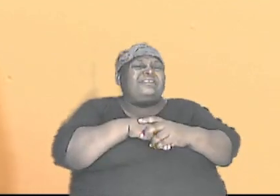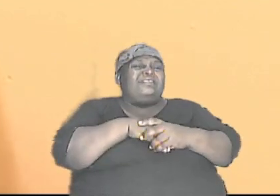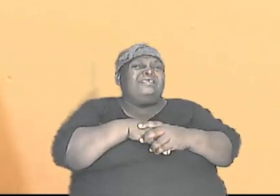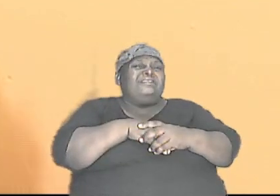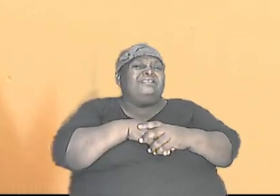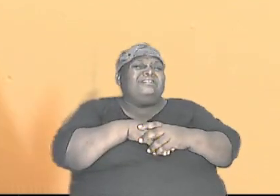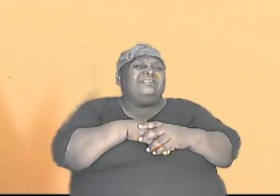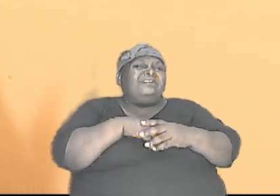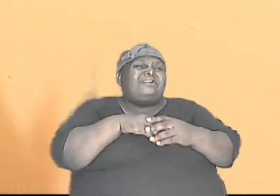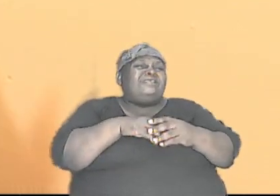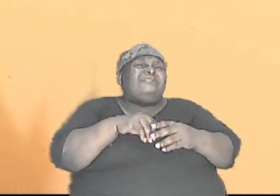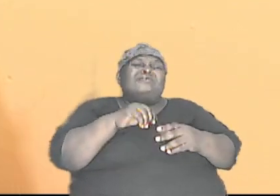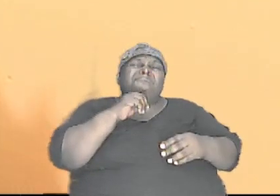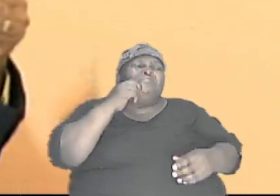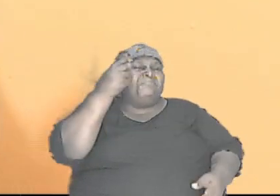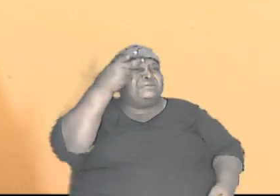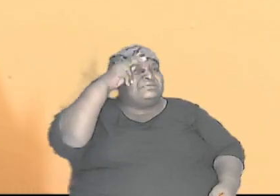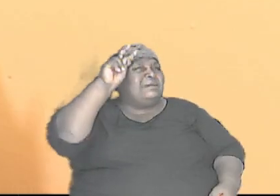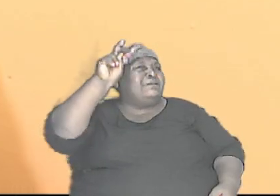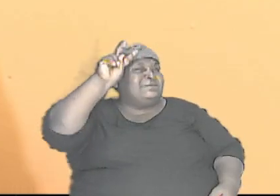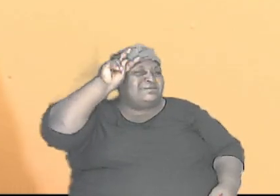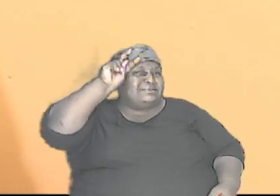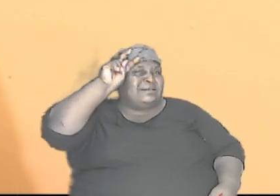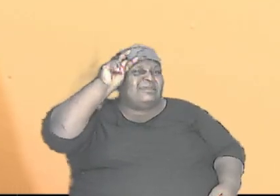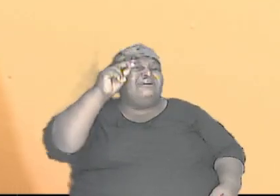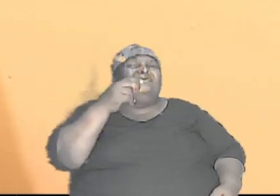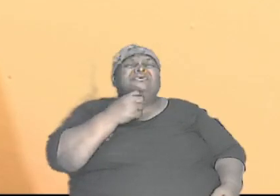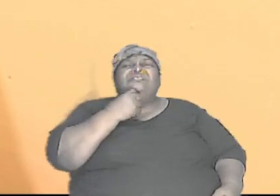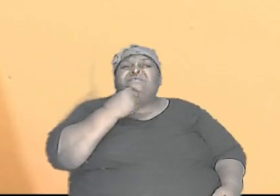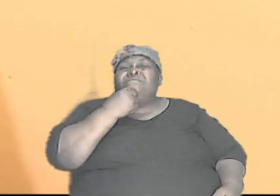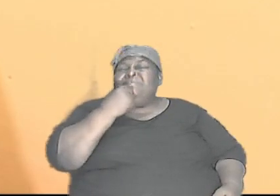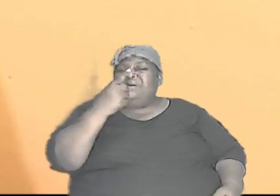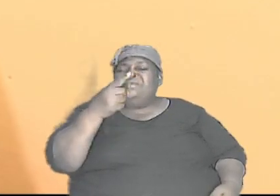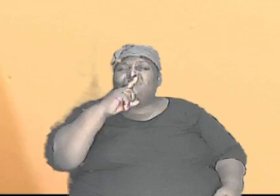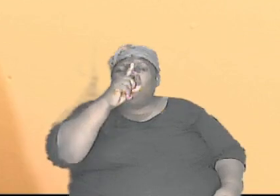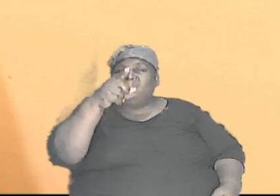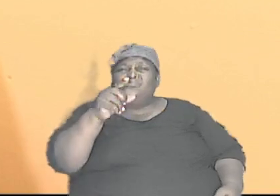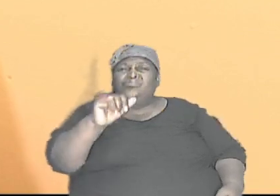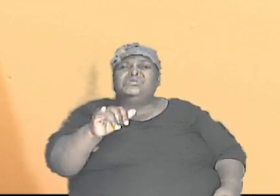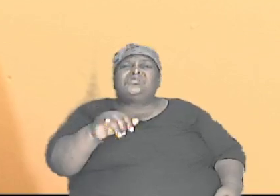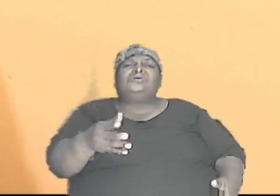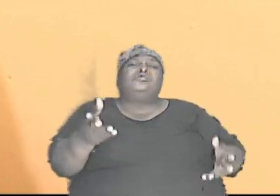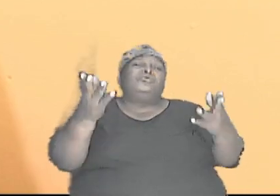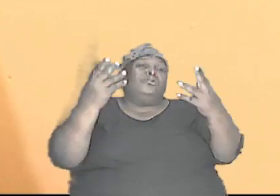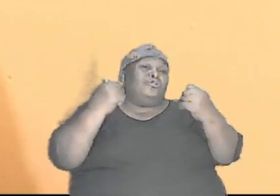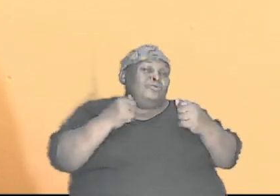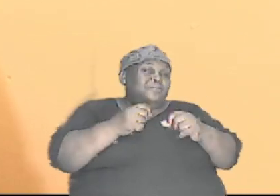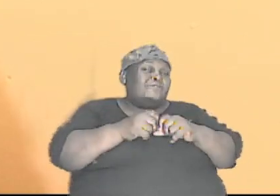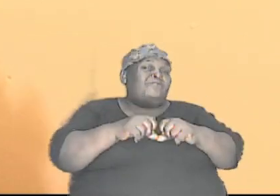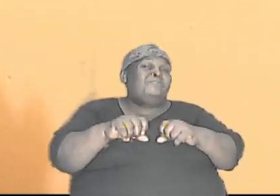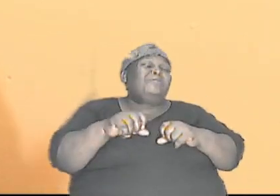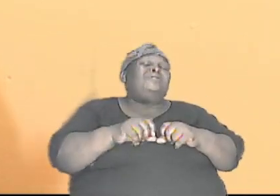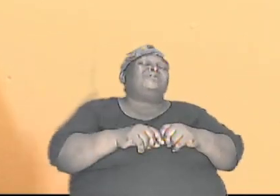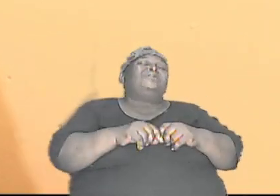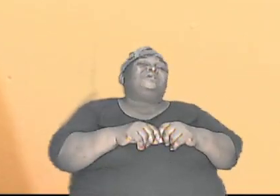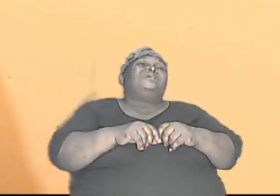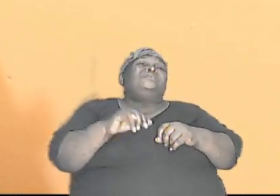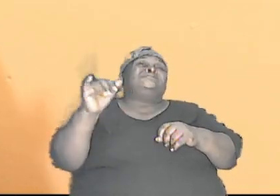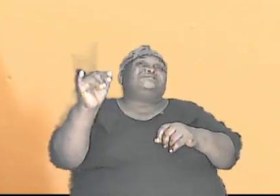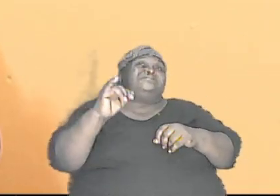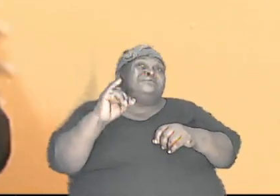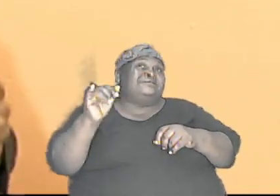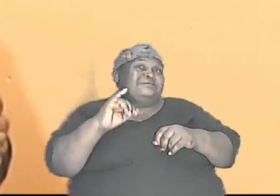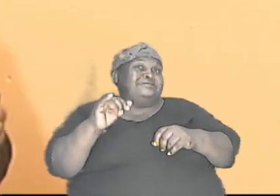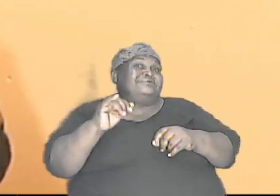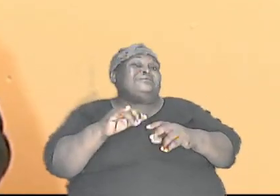is that we came from a common ancestor and because I want to reiterate that fact because if we